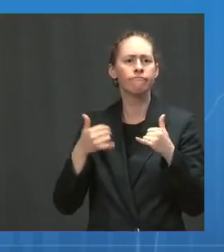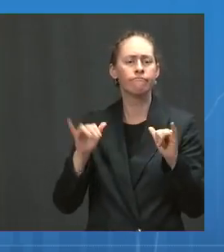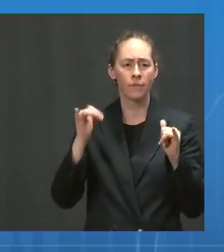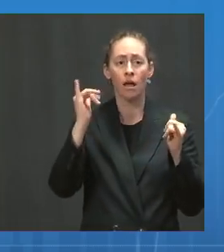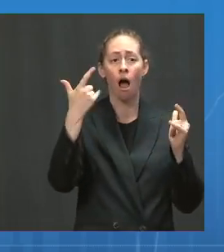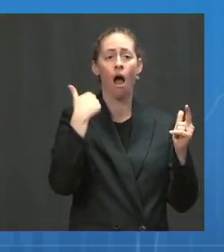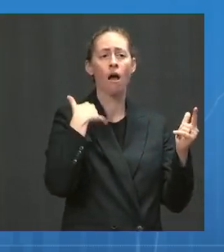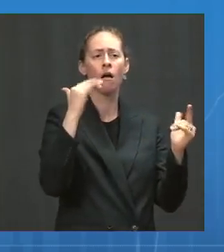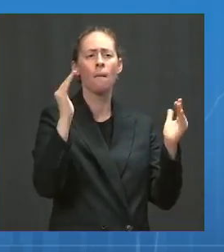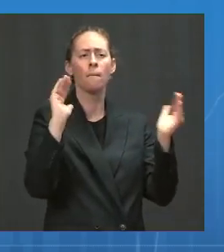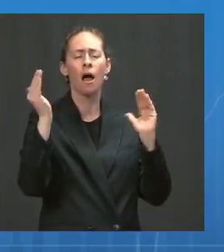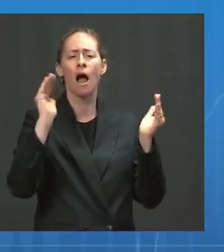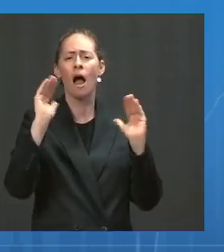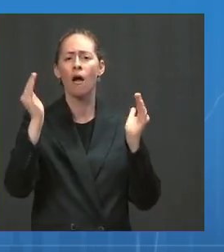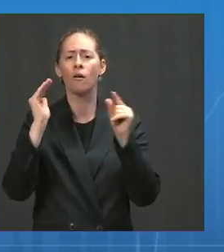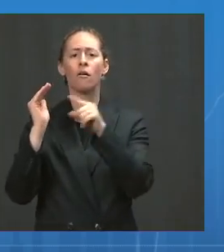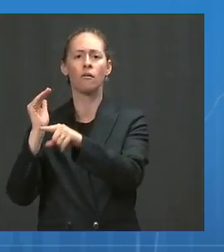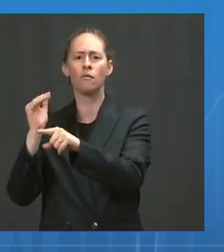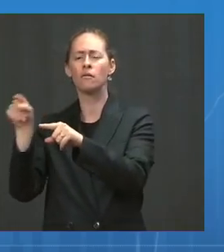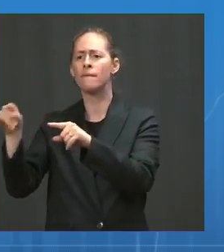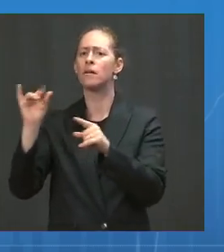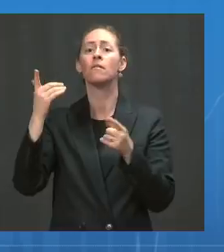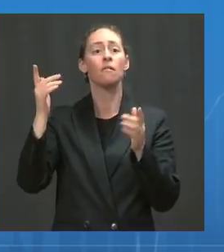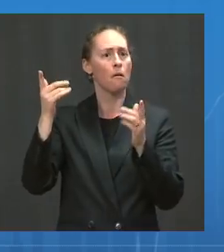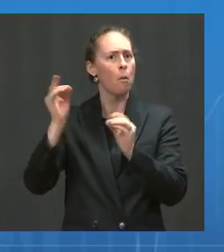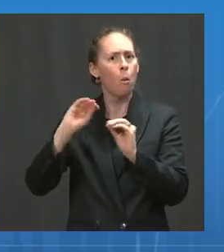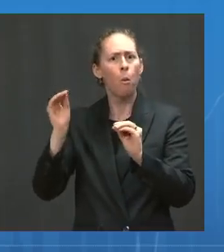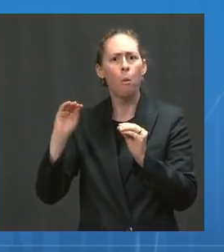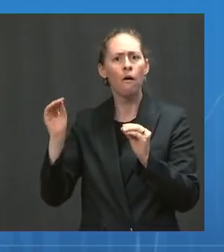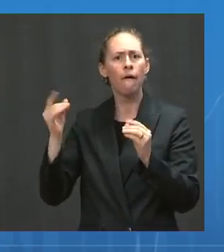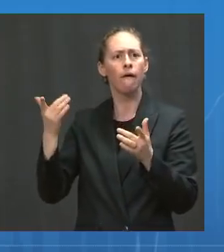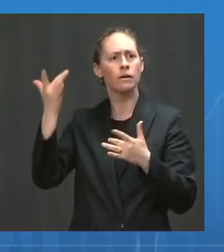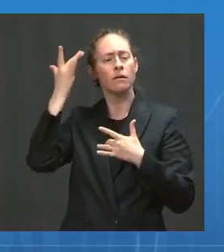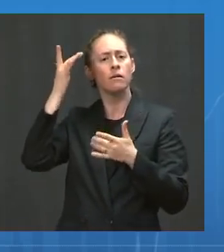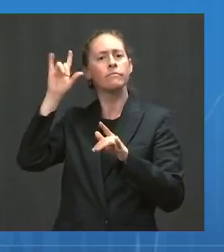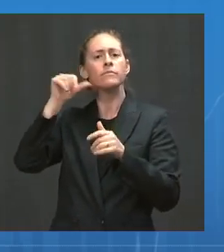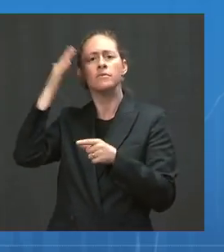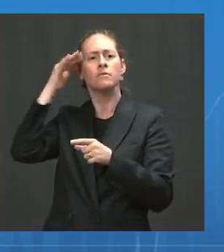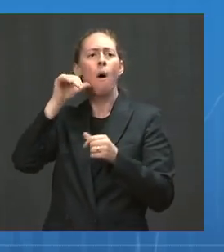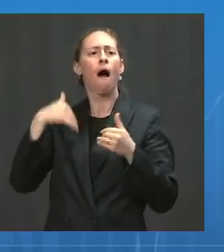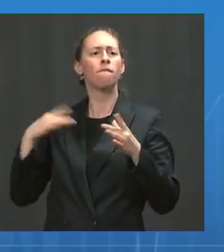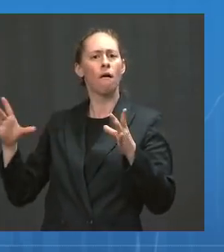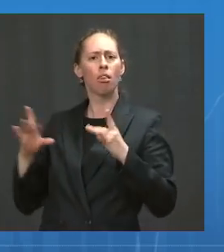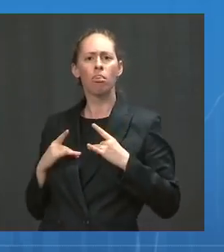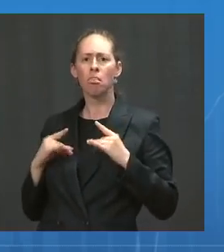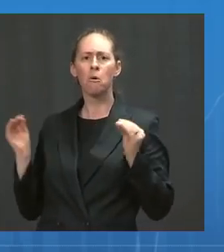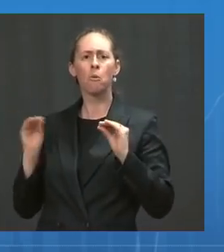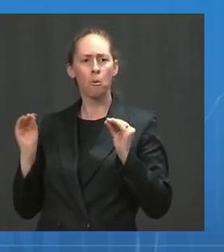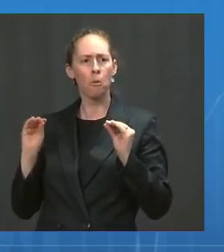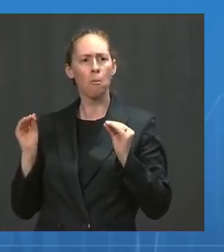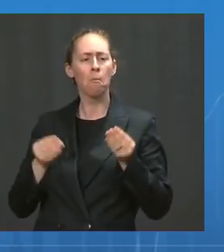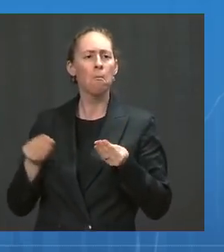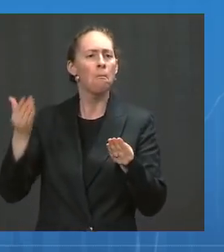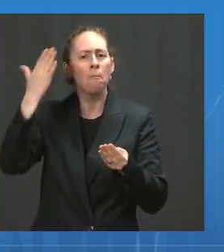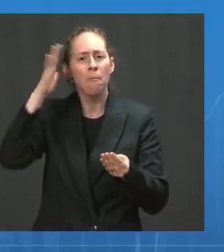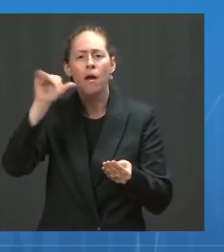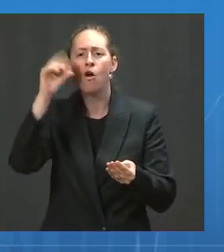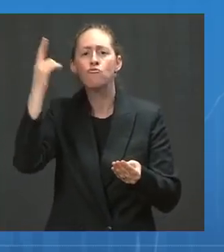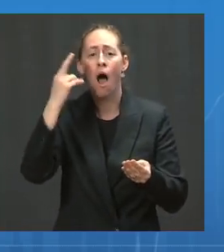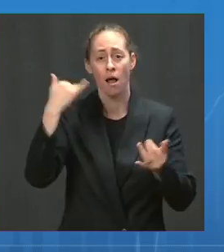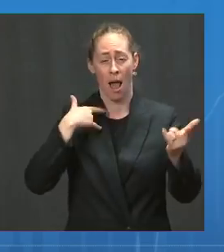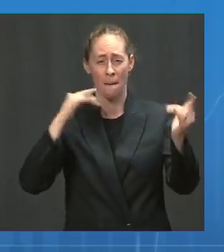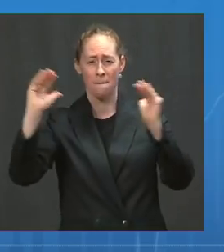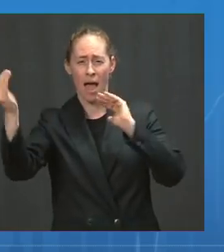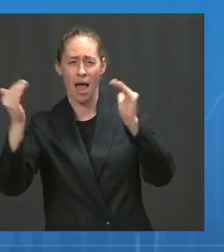asymptomatic, infected, breakthrough, vaccinated case, and compare that to someone who is